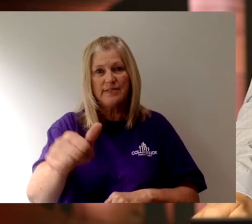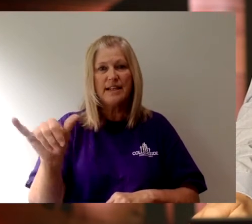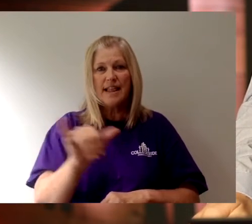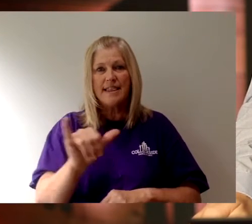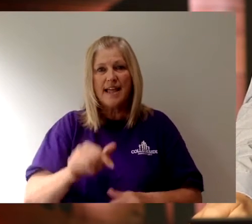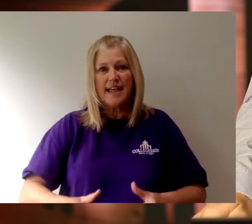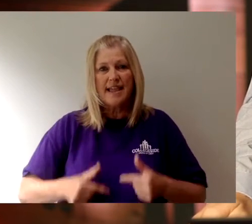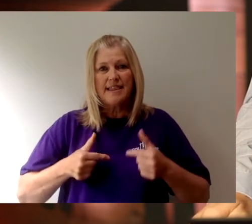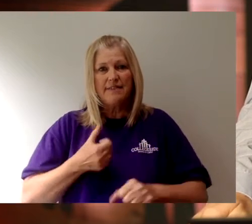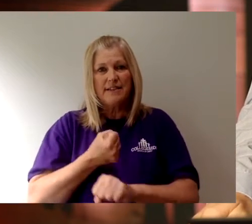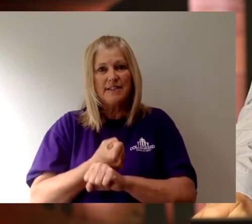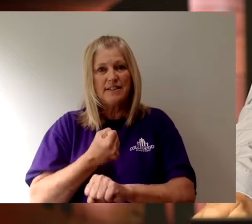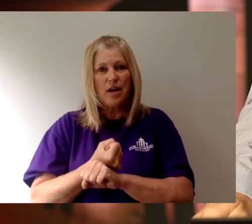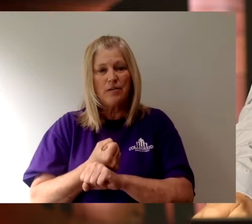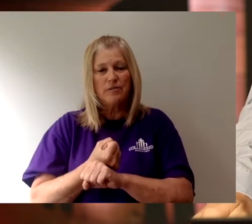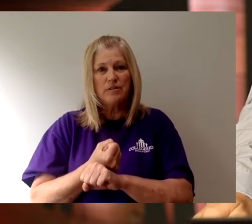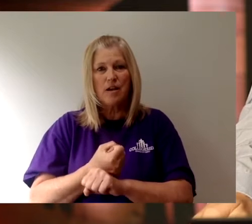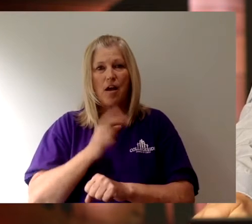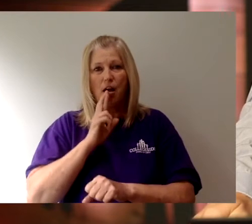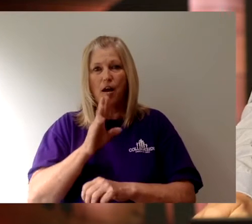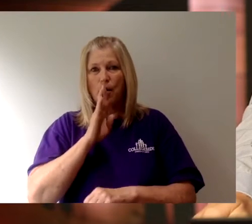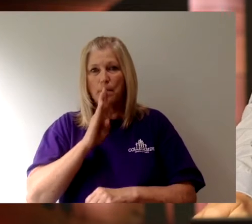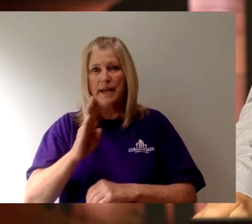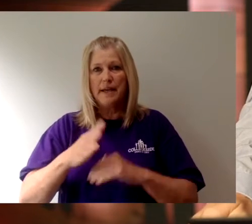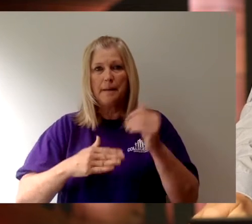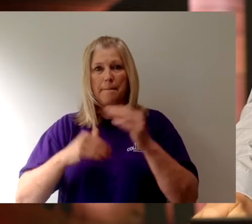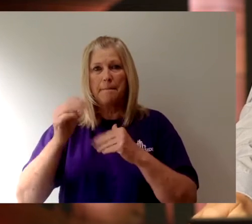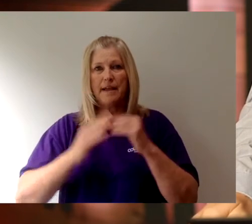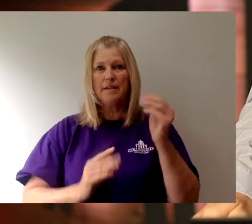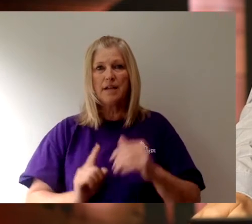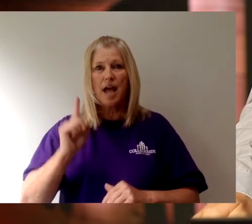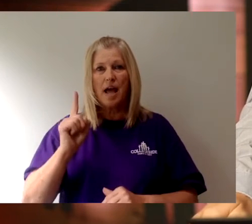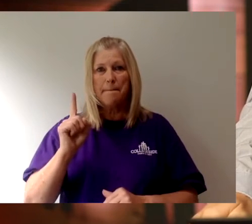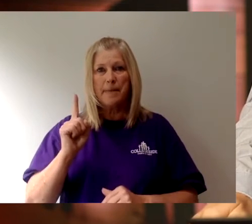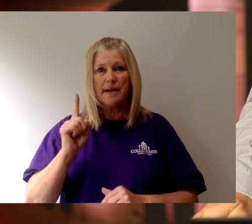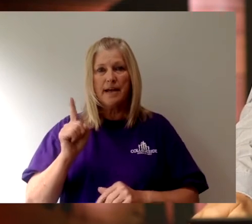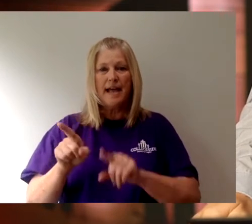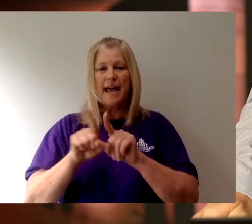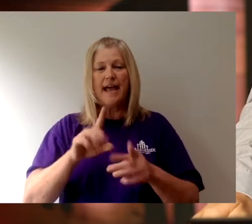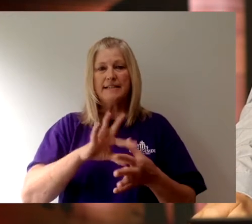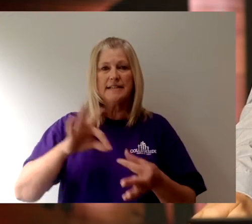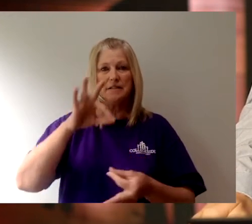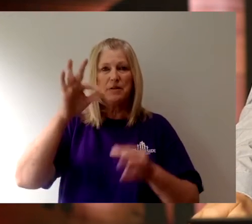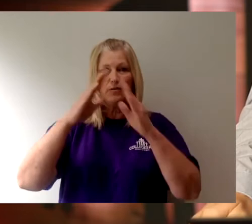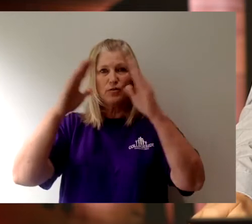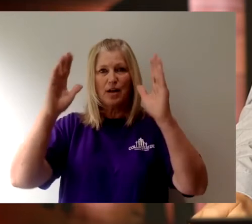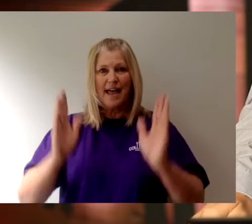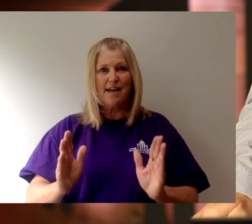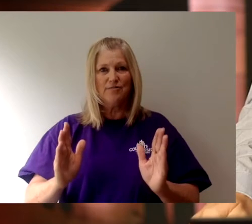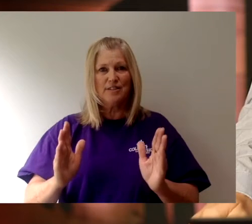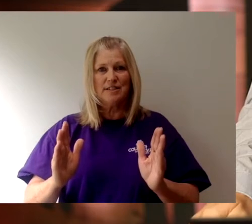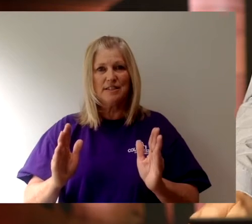like living stones, are being built up as a spiritual house.